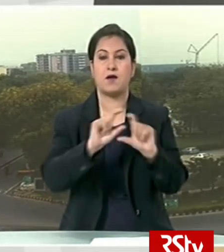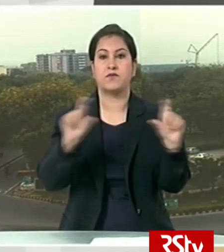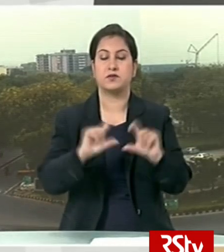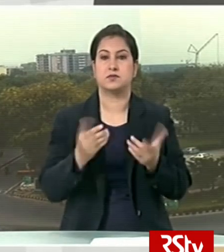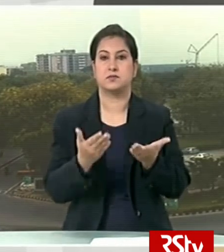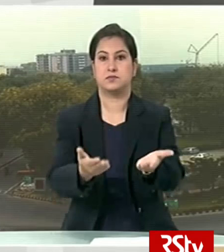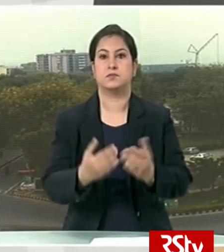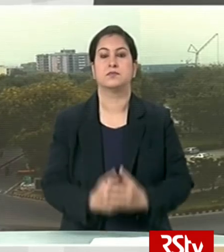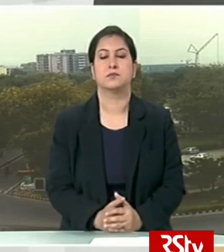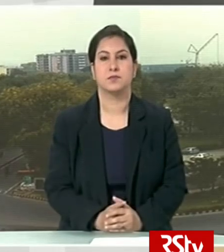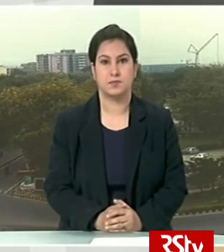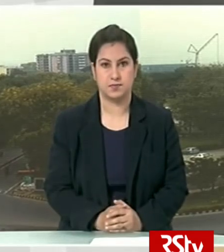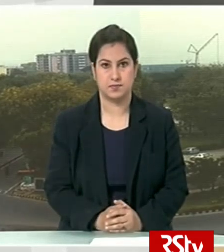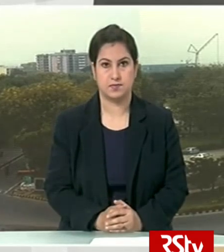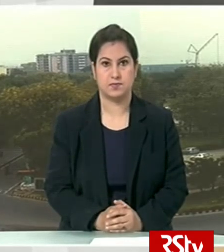with the headlines